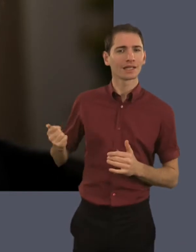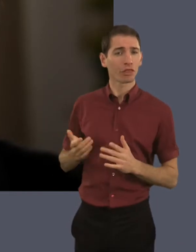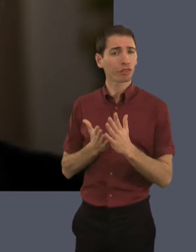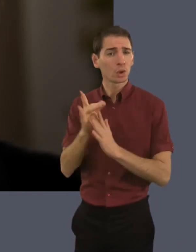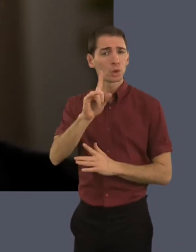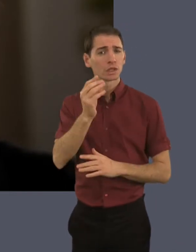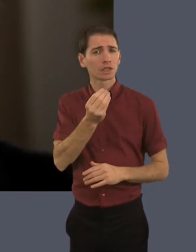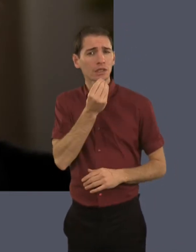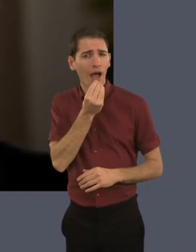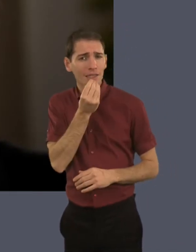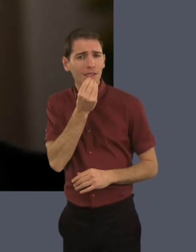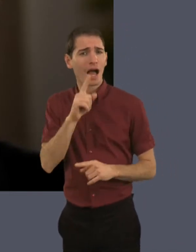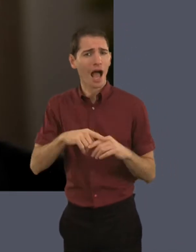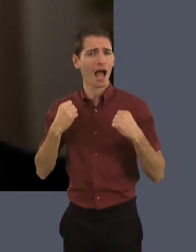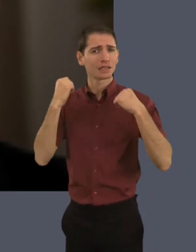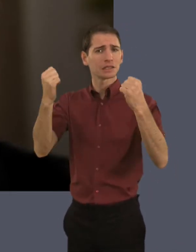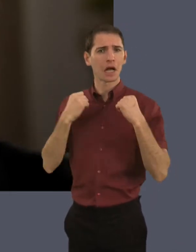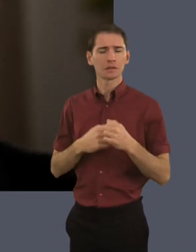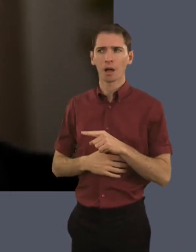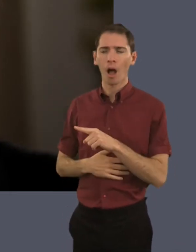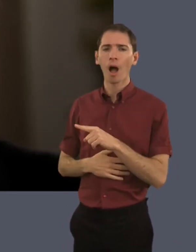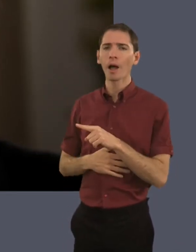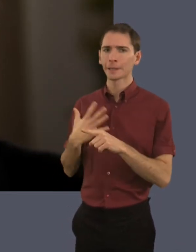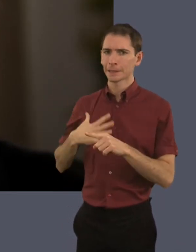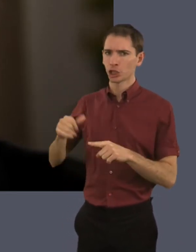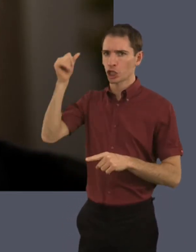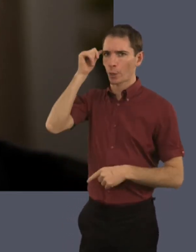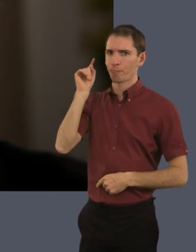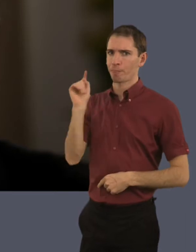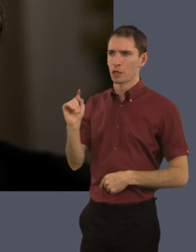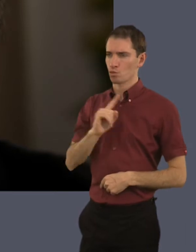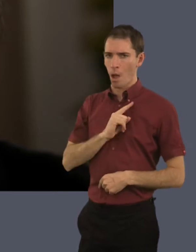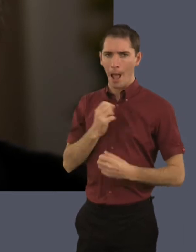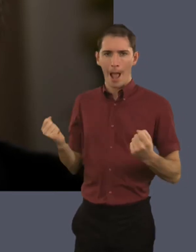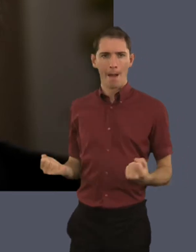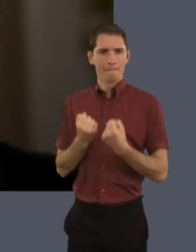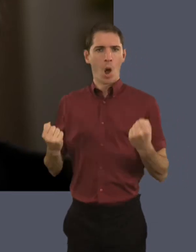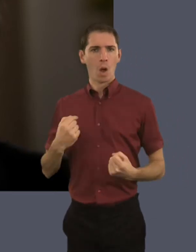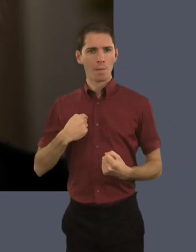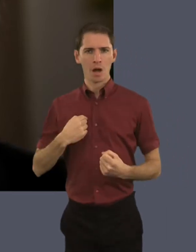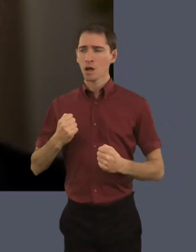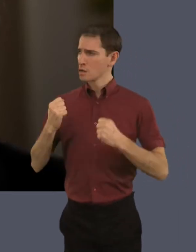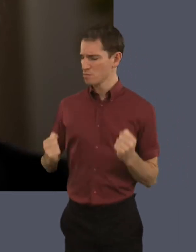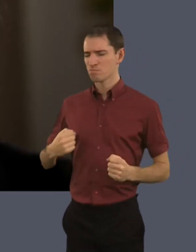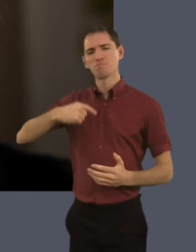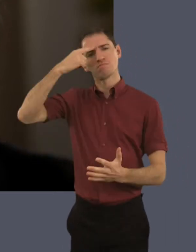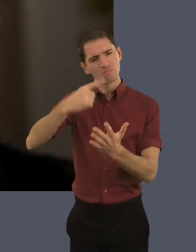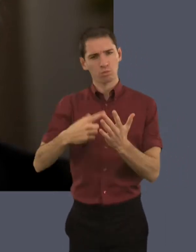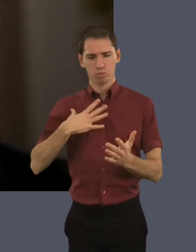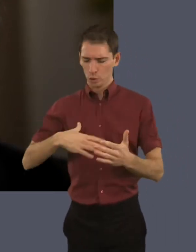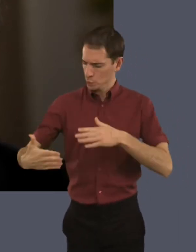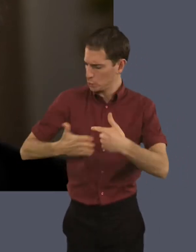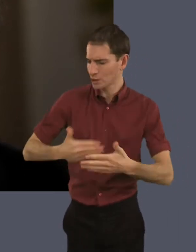could be off the insulin through diet and exercise. And I really needed to hear that because I felt it was